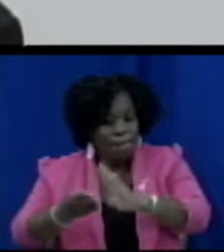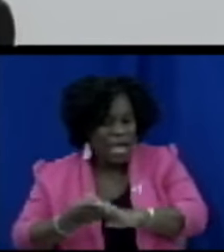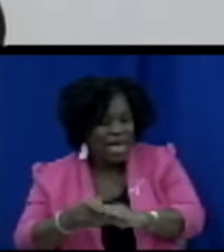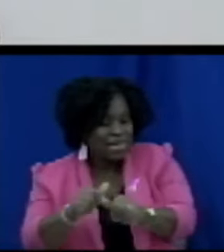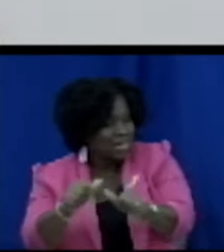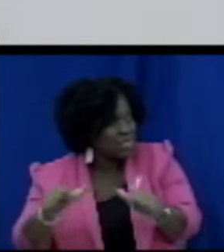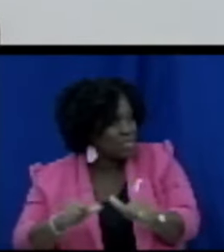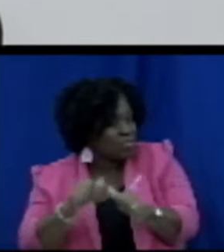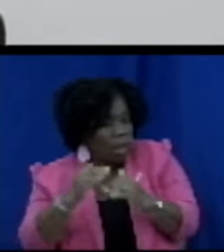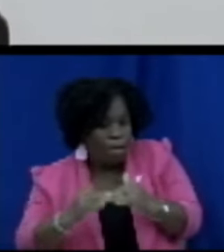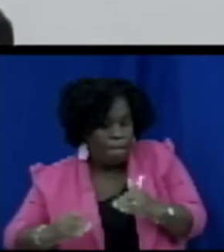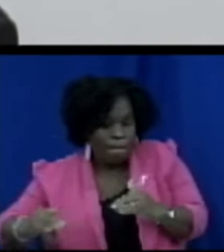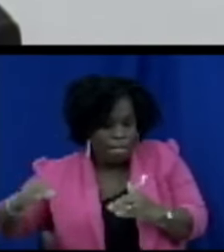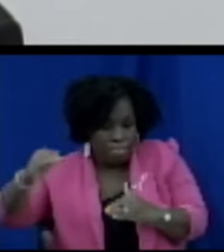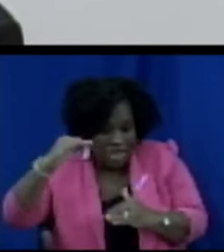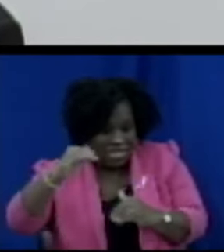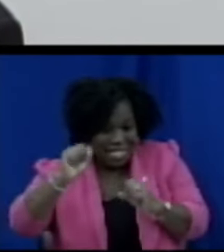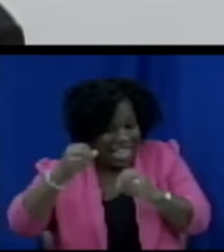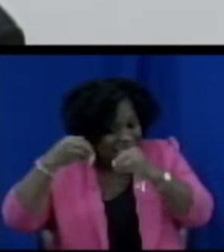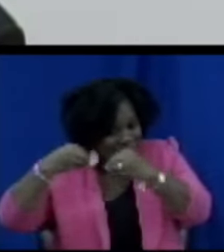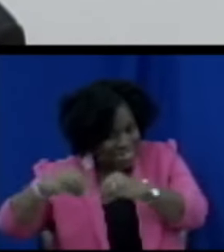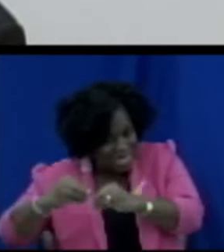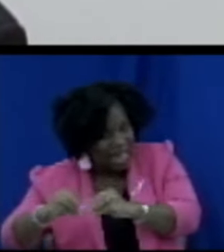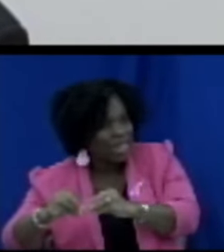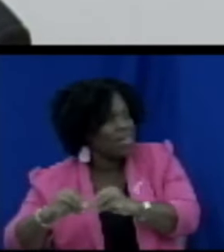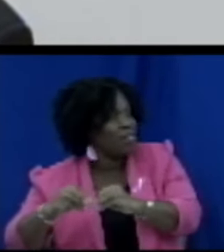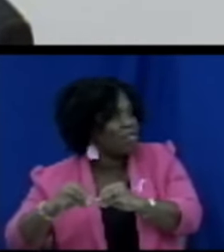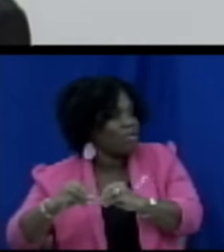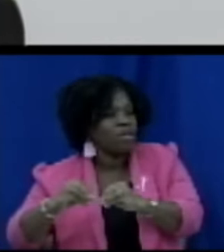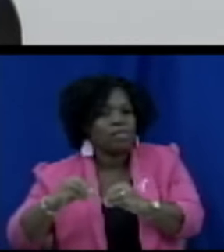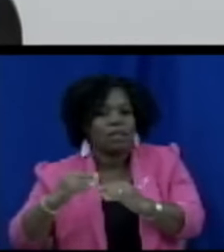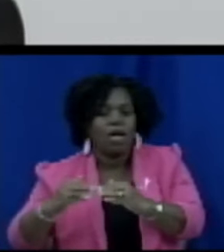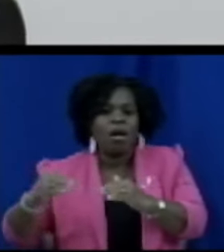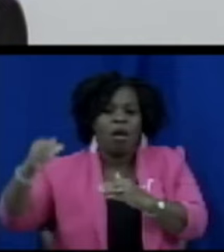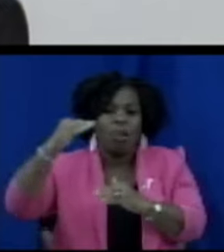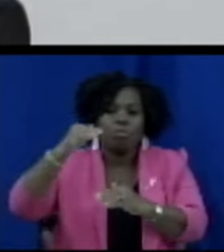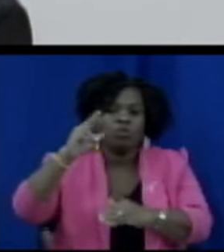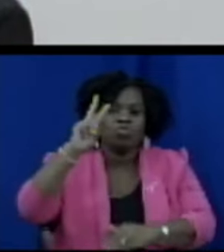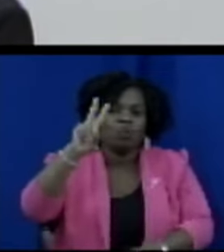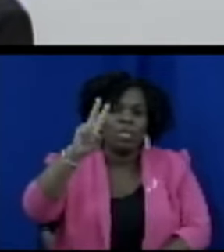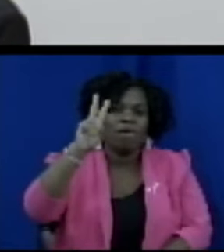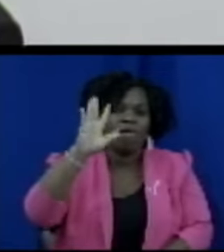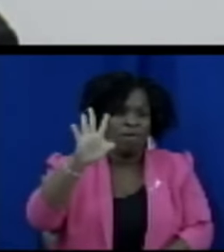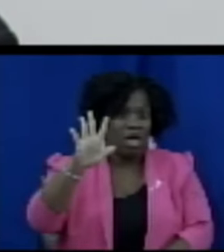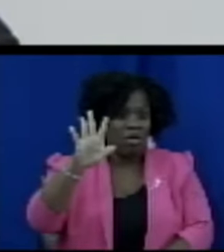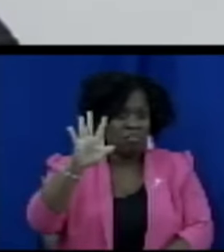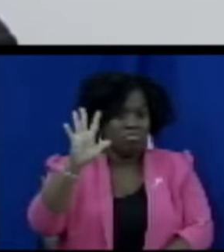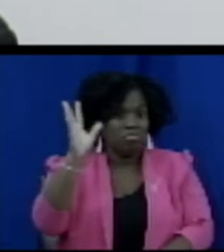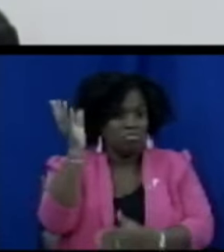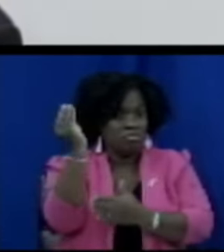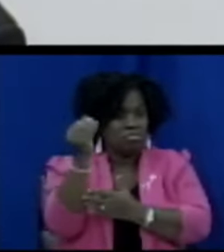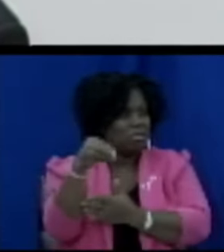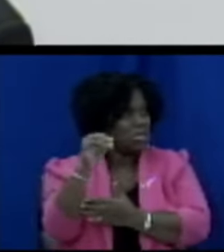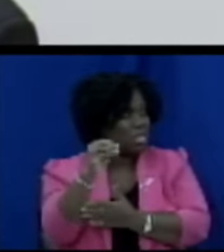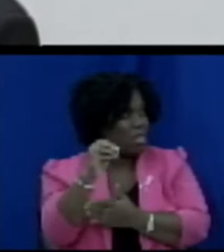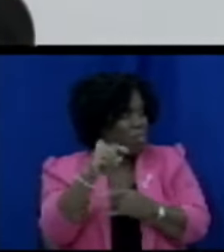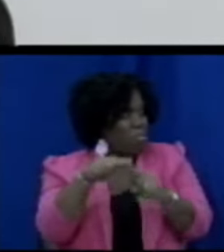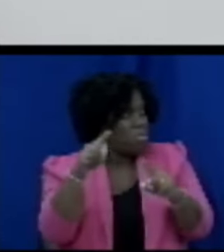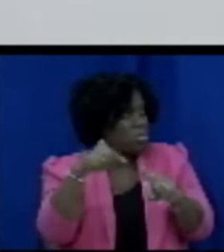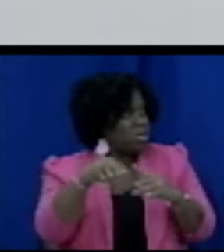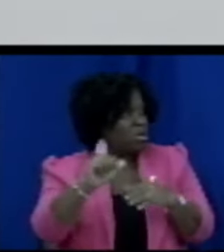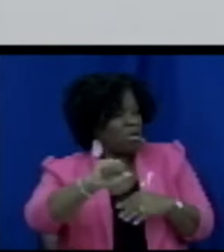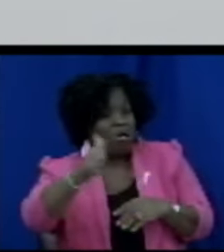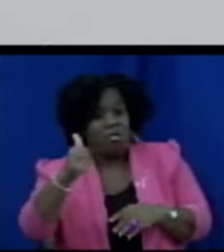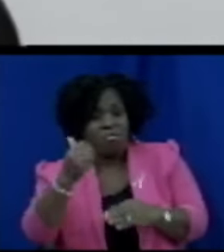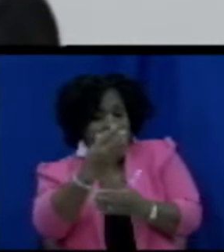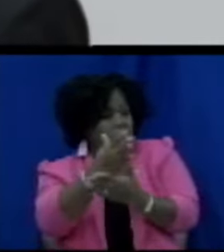the maximum retail price could go to 25% but in the country or special areas it's